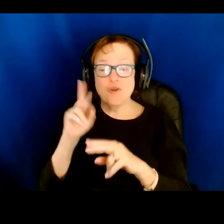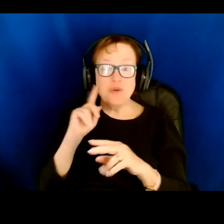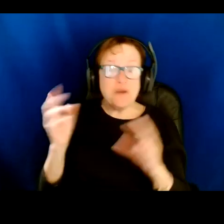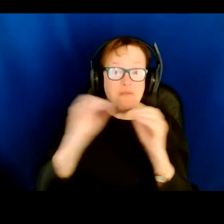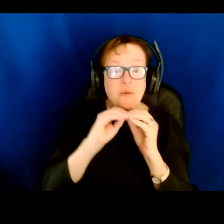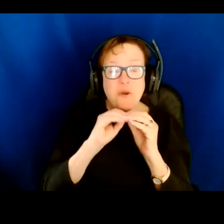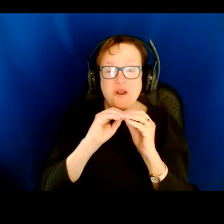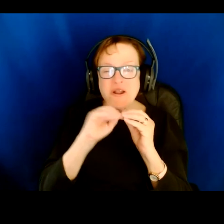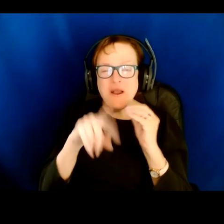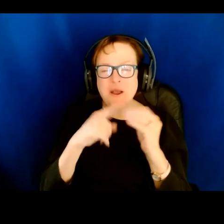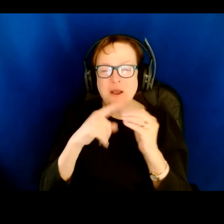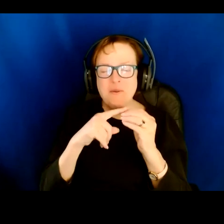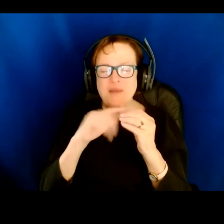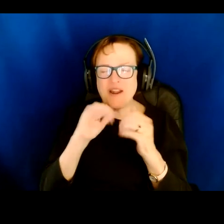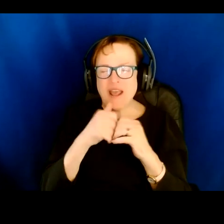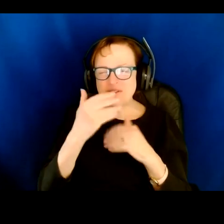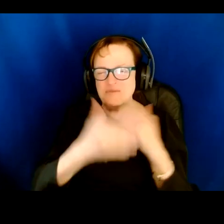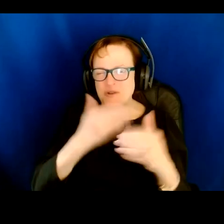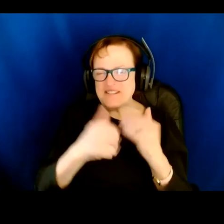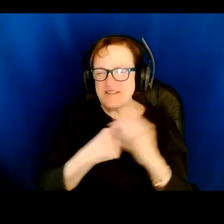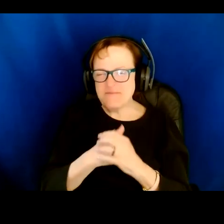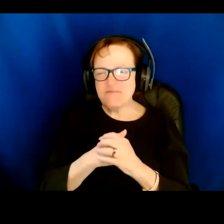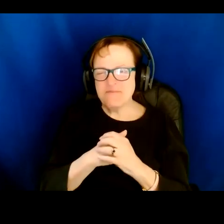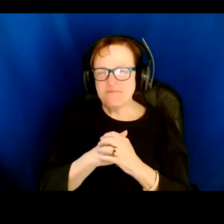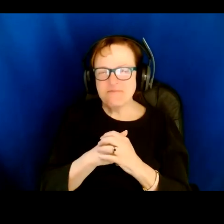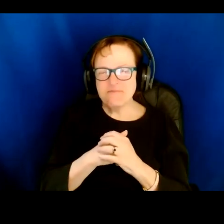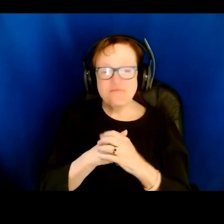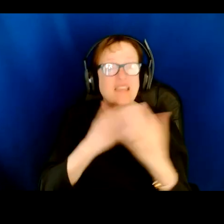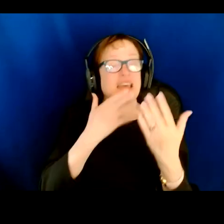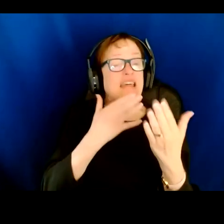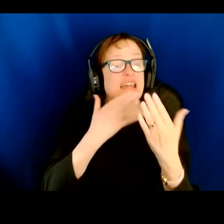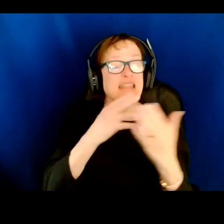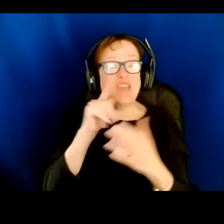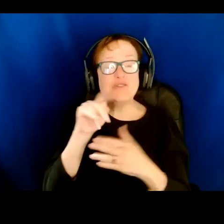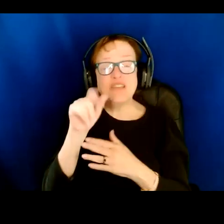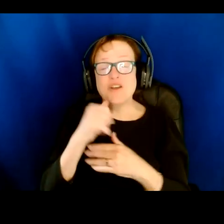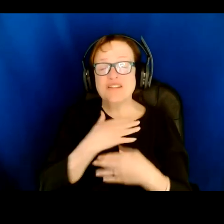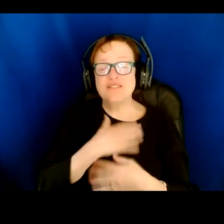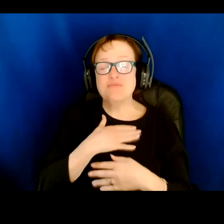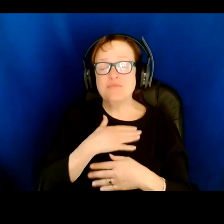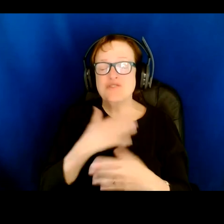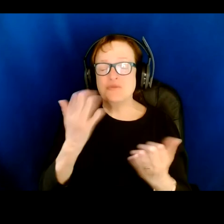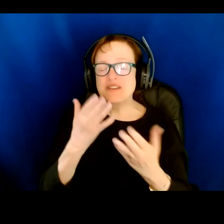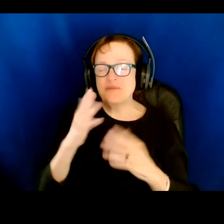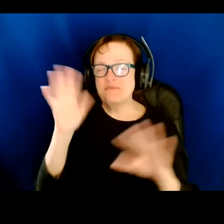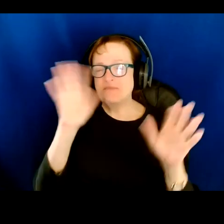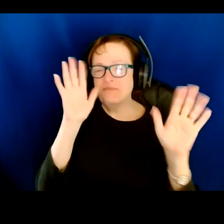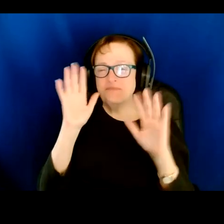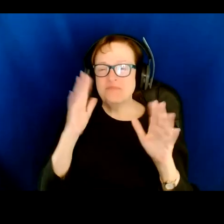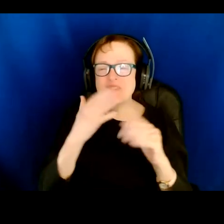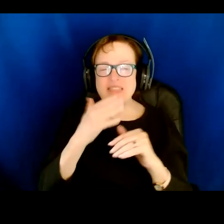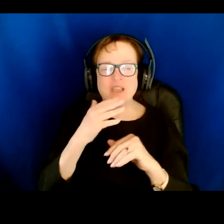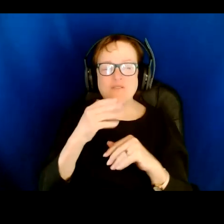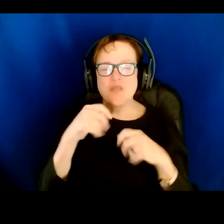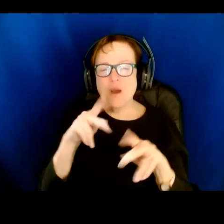about how this is, this is progressing. Well, thank you so much. was a pleasure to be here. Yeah, you're welcome. Thank you for the opportunity to present